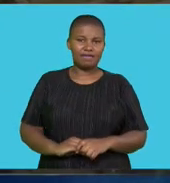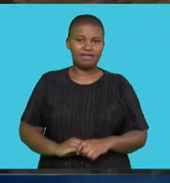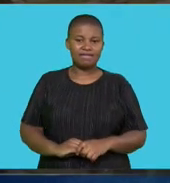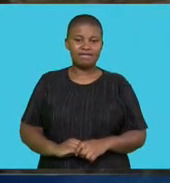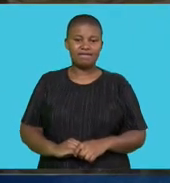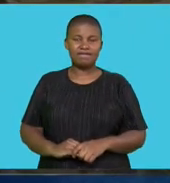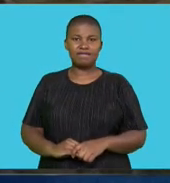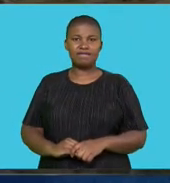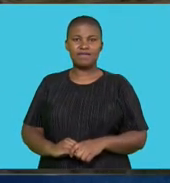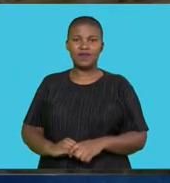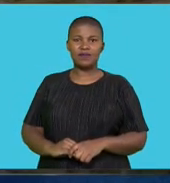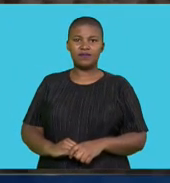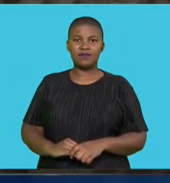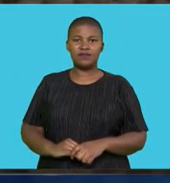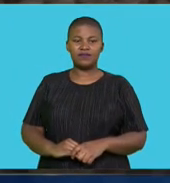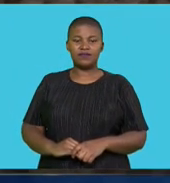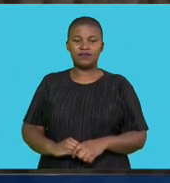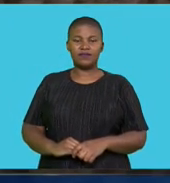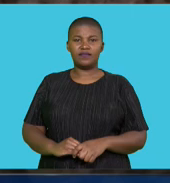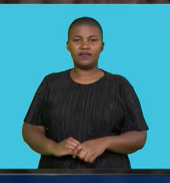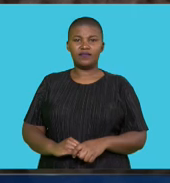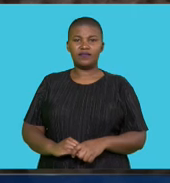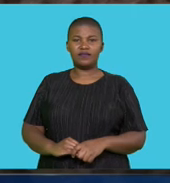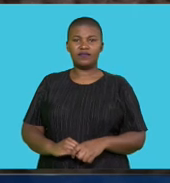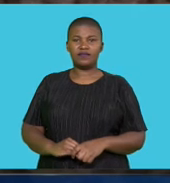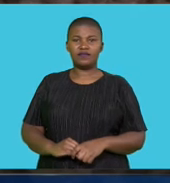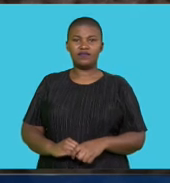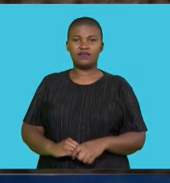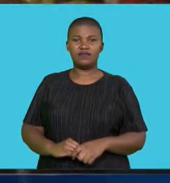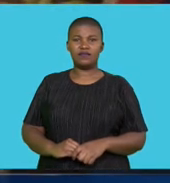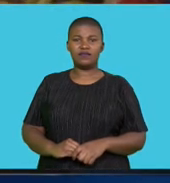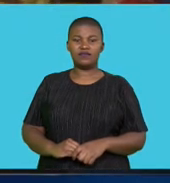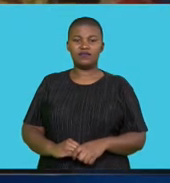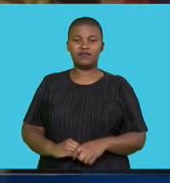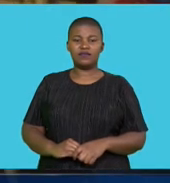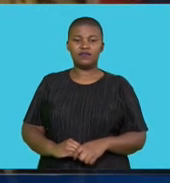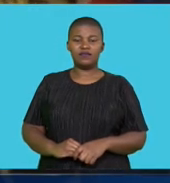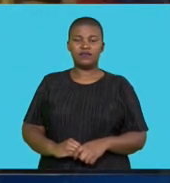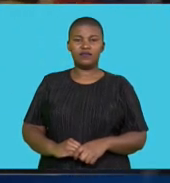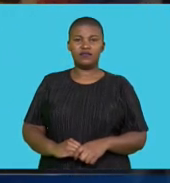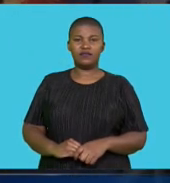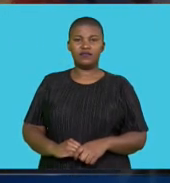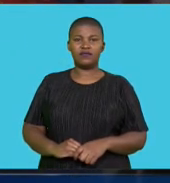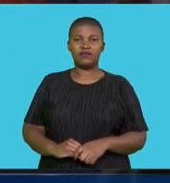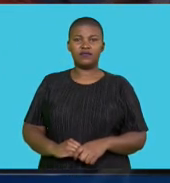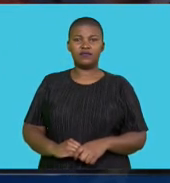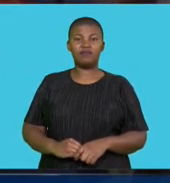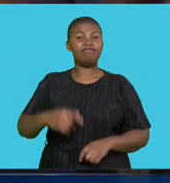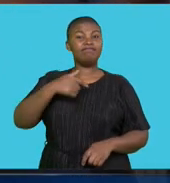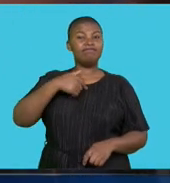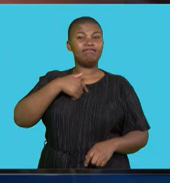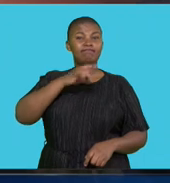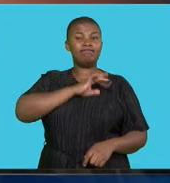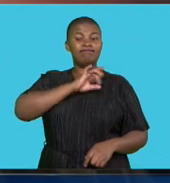My greatest, greatest fear is a hurricane hitting us and